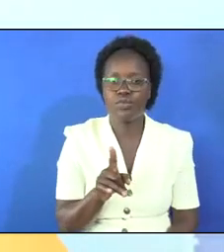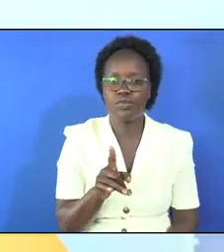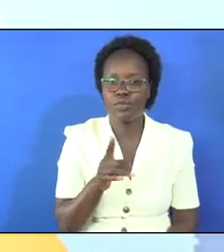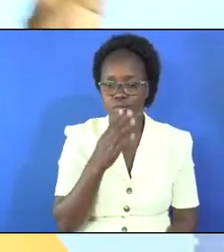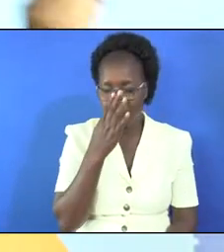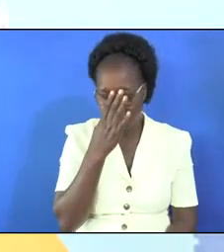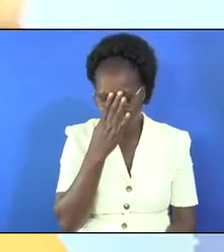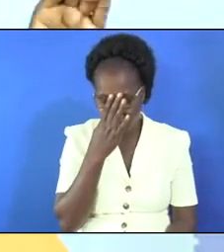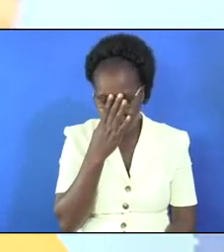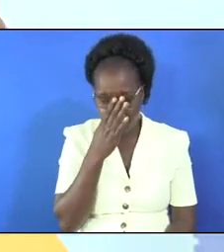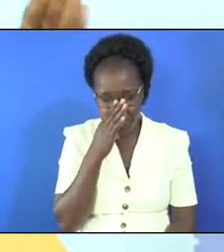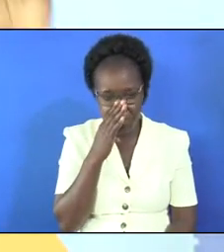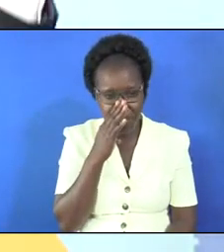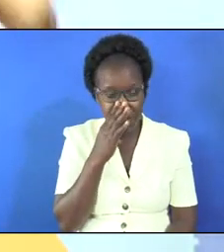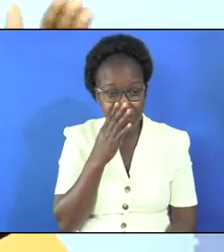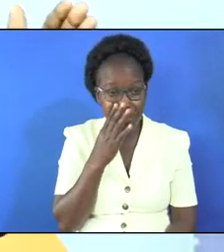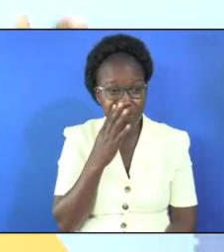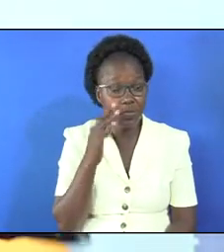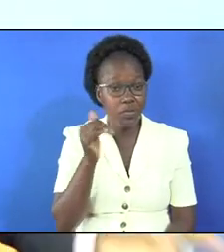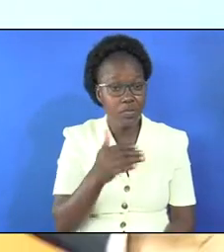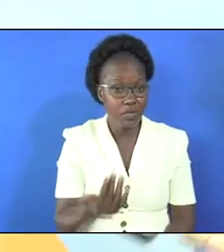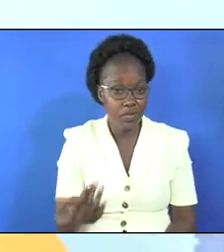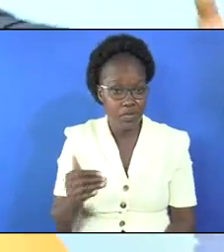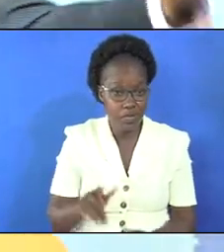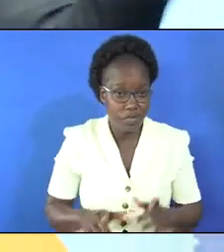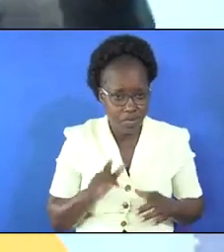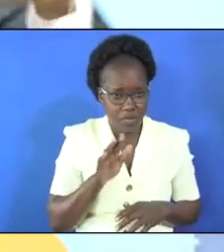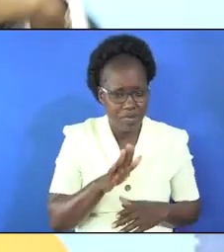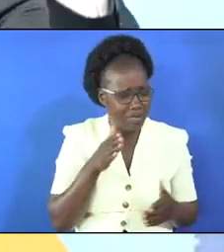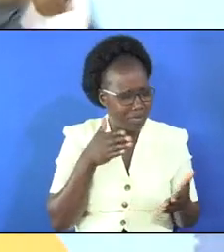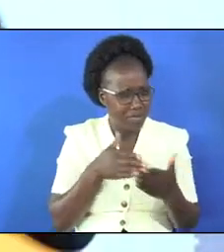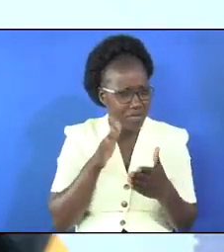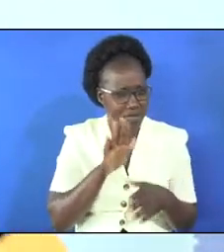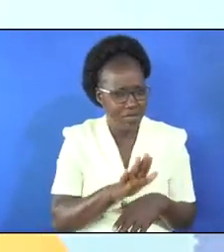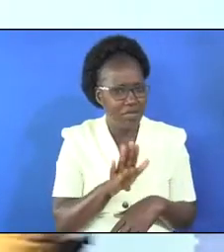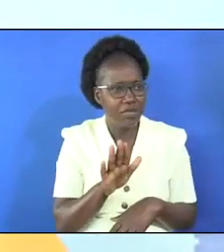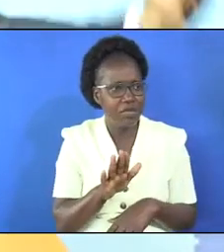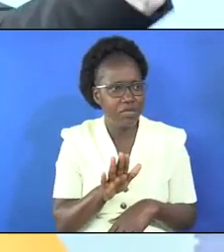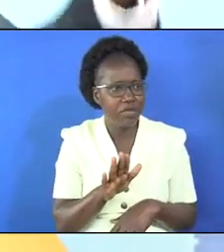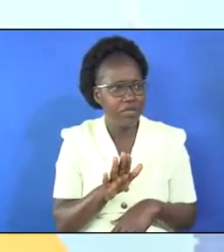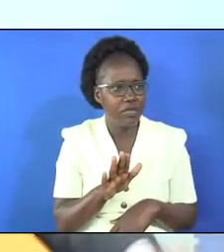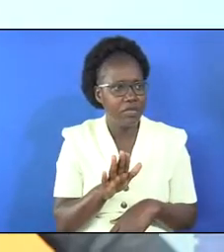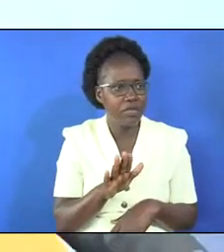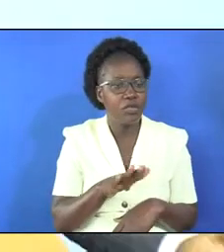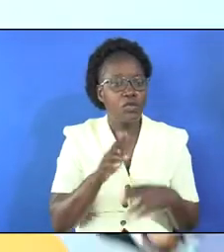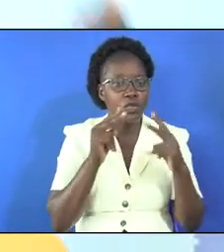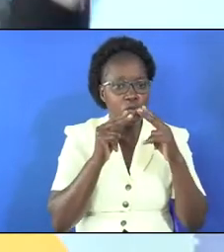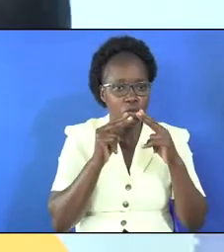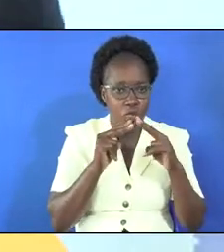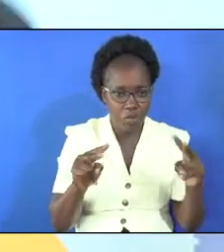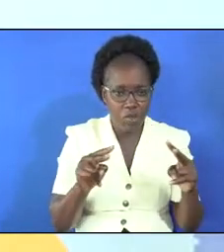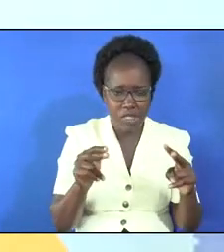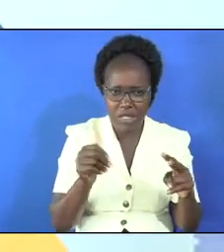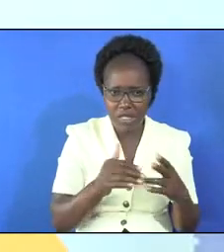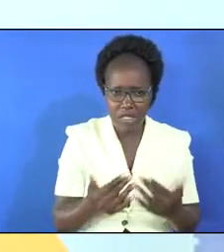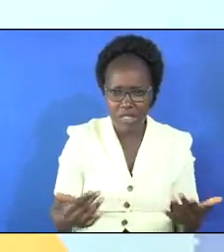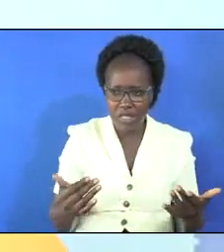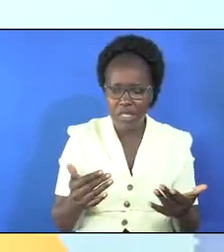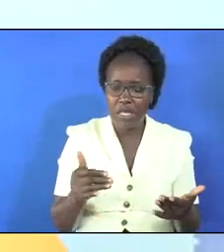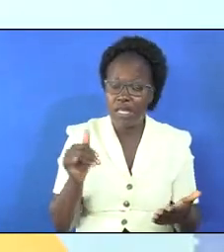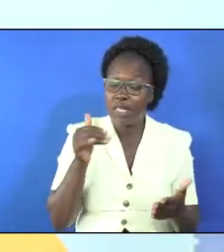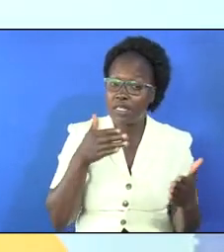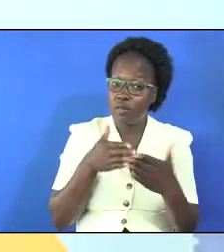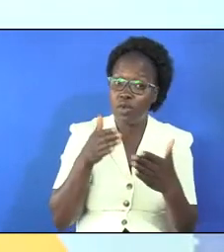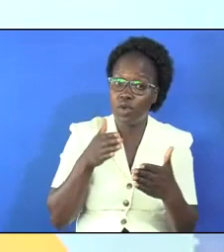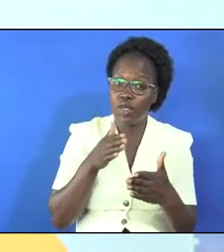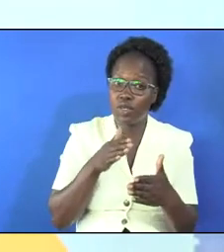stone may be anything in your life that is hindering your peace anything that is